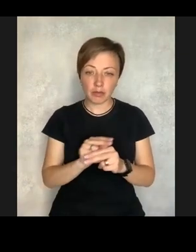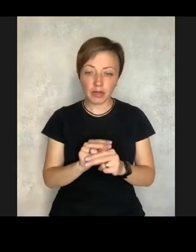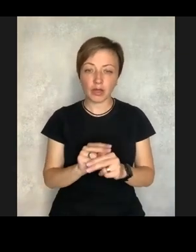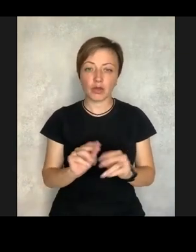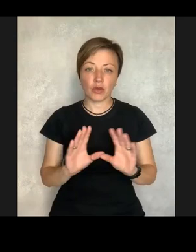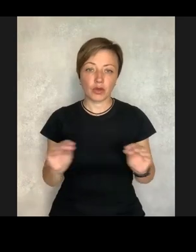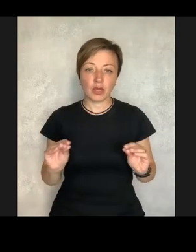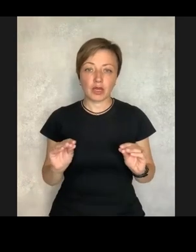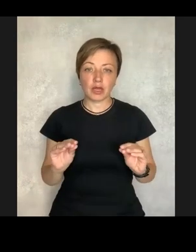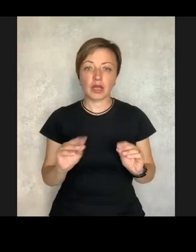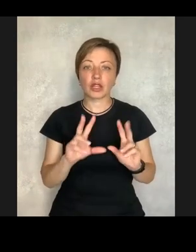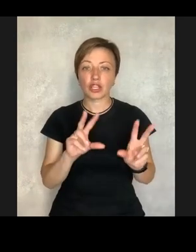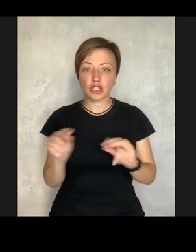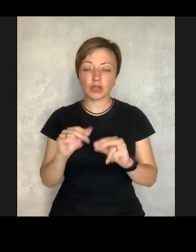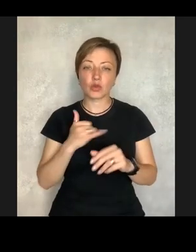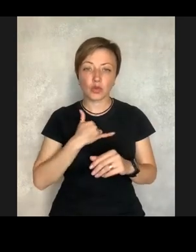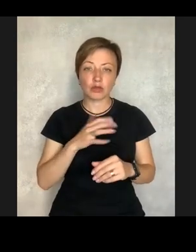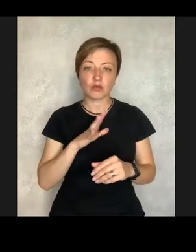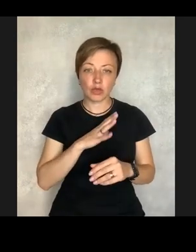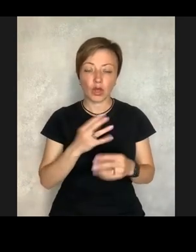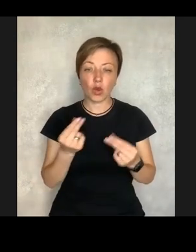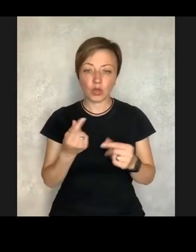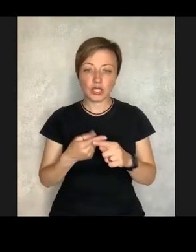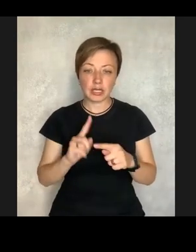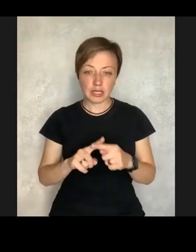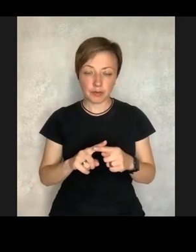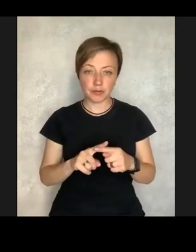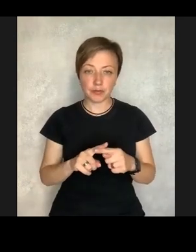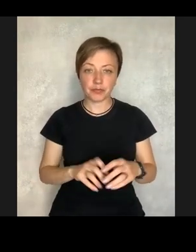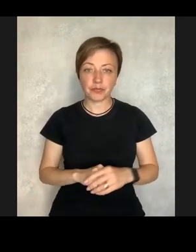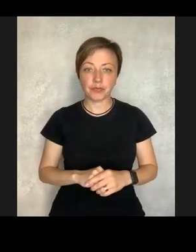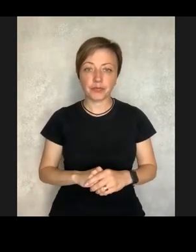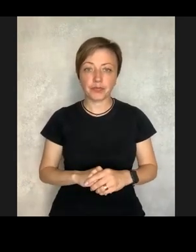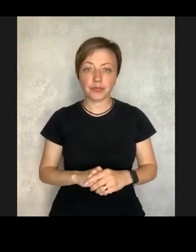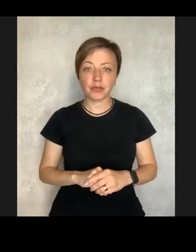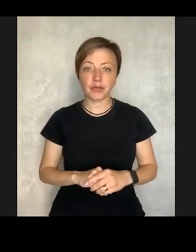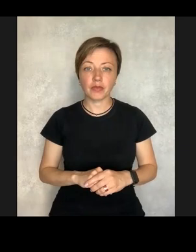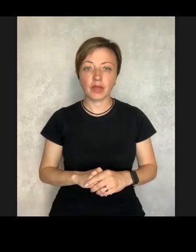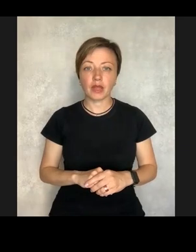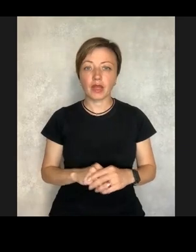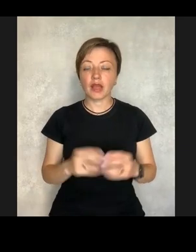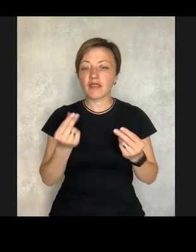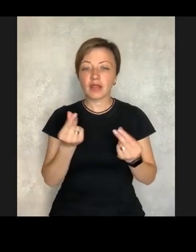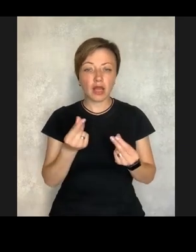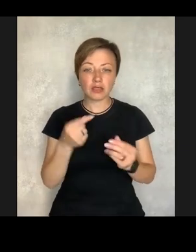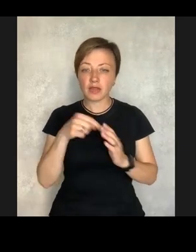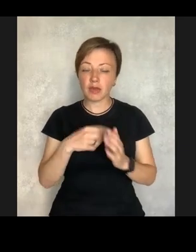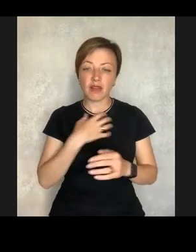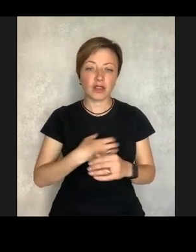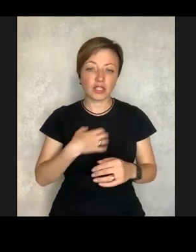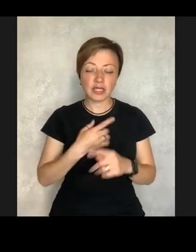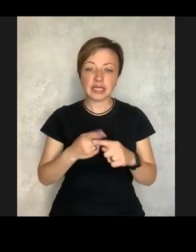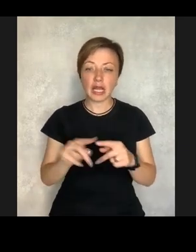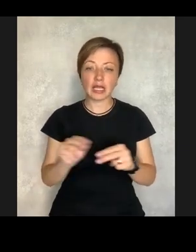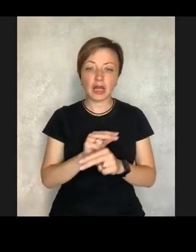I realized that I had to start private therapy. Fortunately, we had money to cover that. The financial aspect